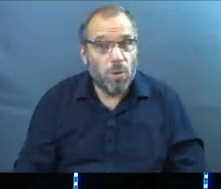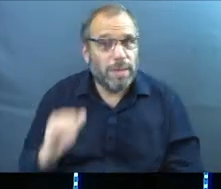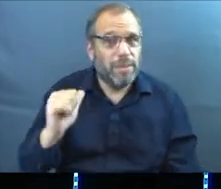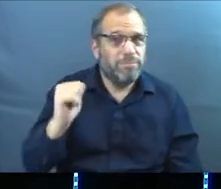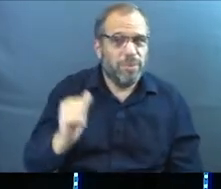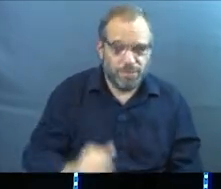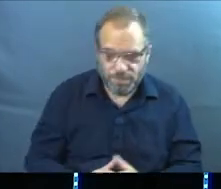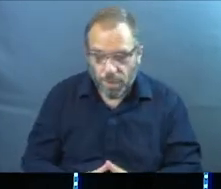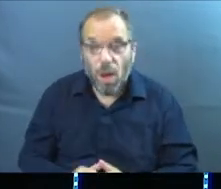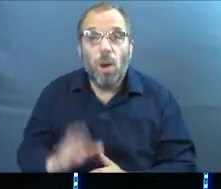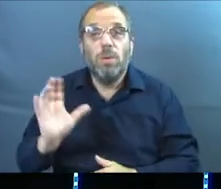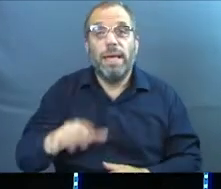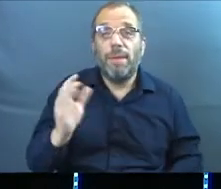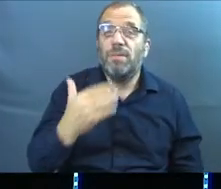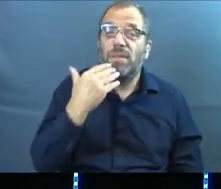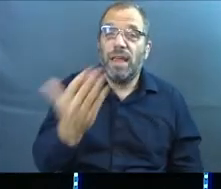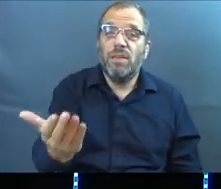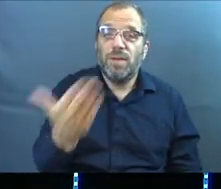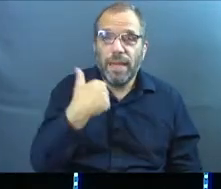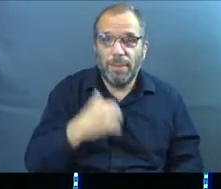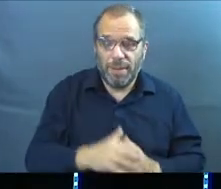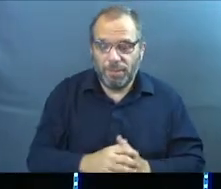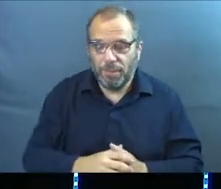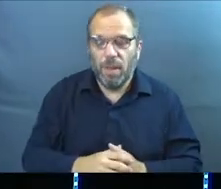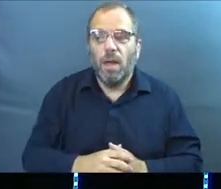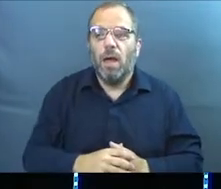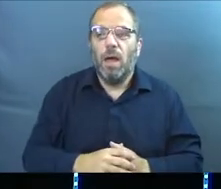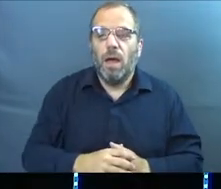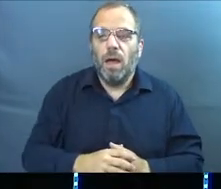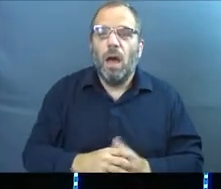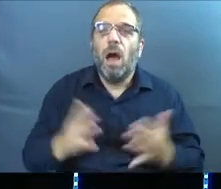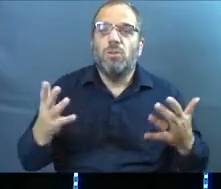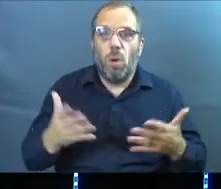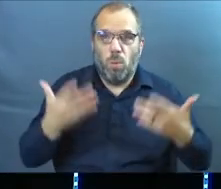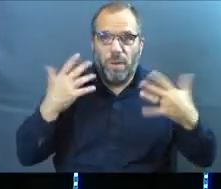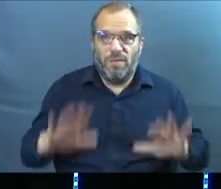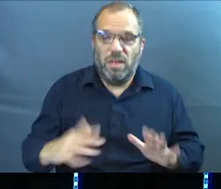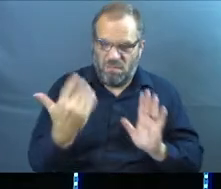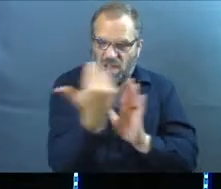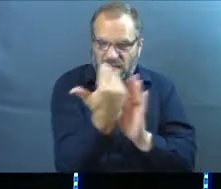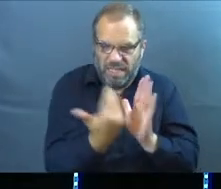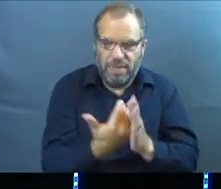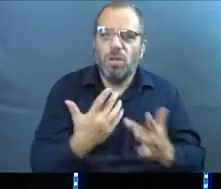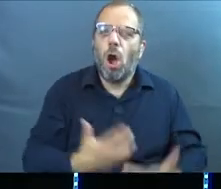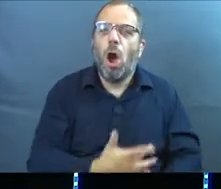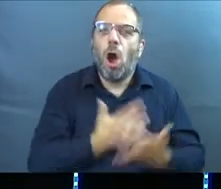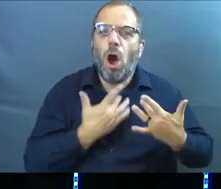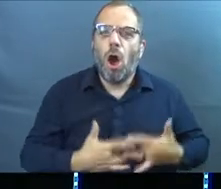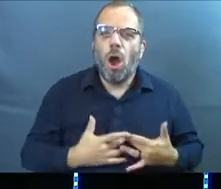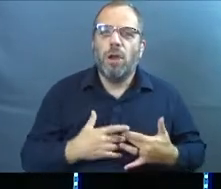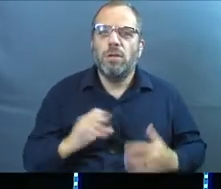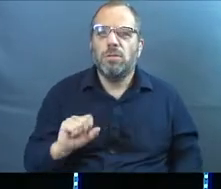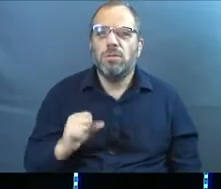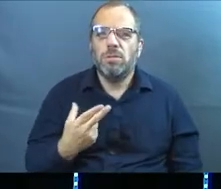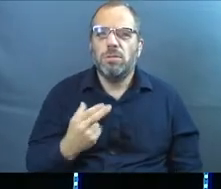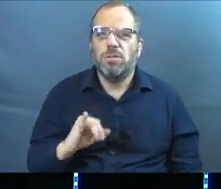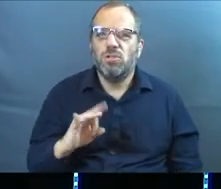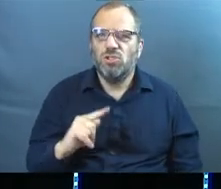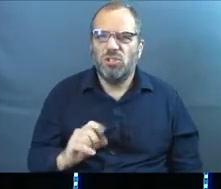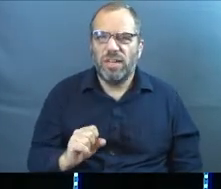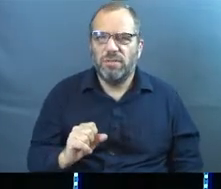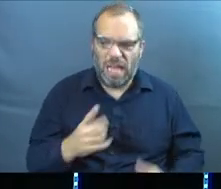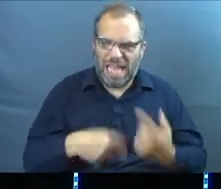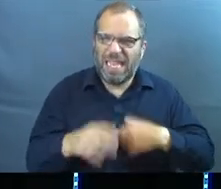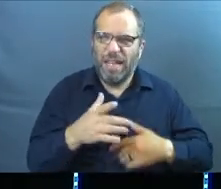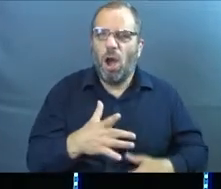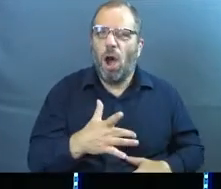Awesome. Well guys, again, thanks for being here. We are finishing up our series Heart Shifts. Have you guys enjoyed this series? Has